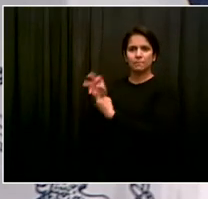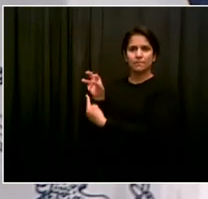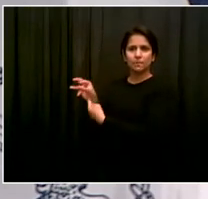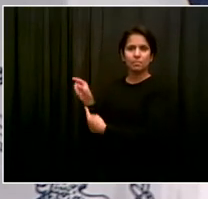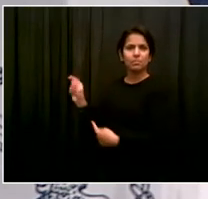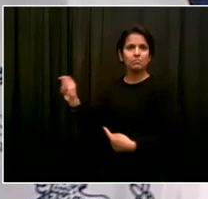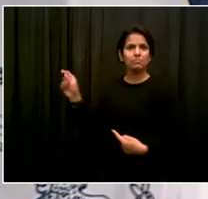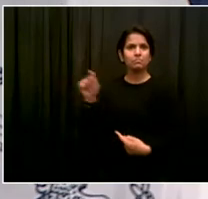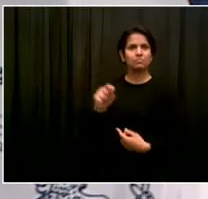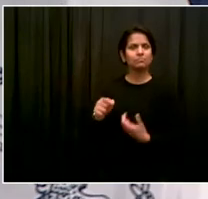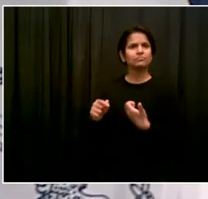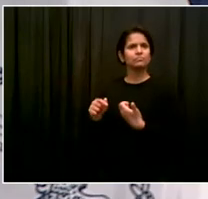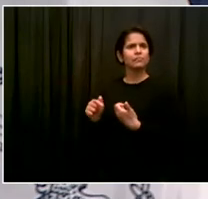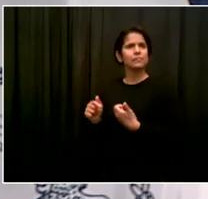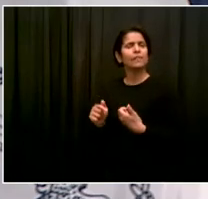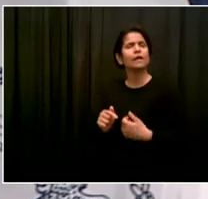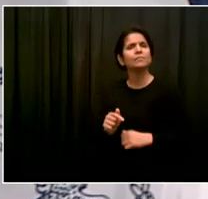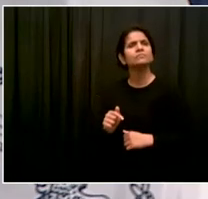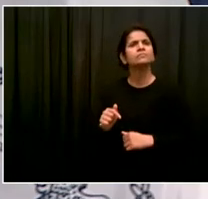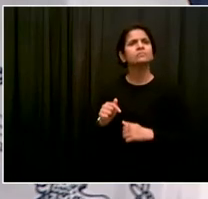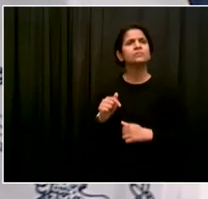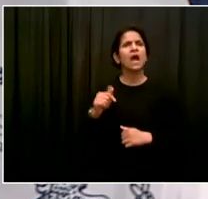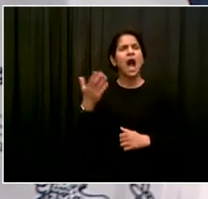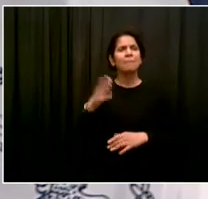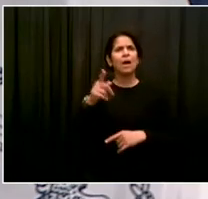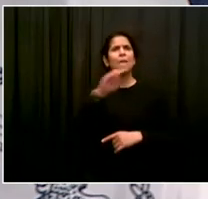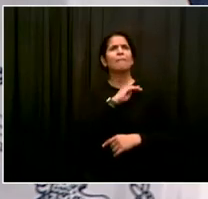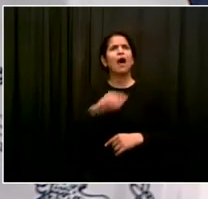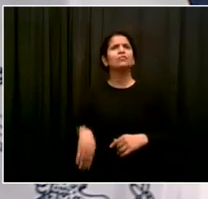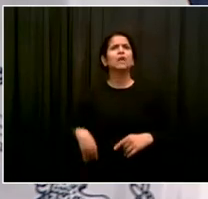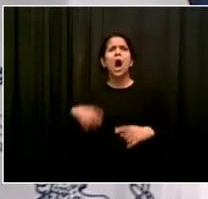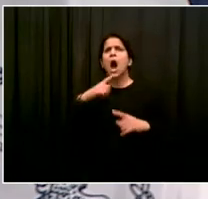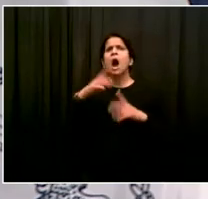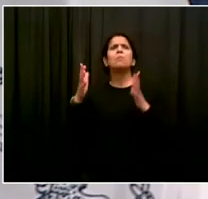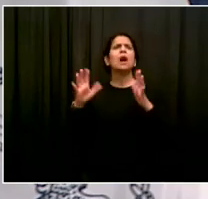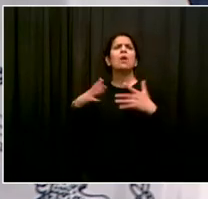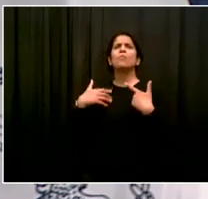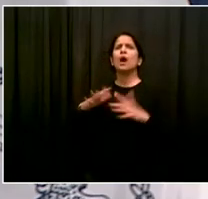though it's the most objective piece of evidence of what happened.